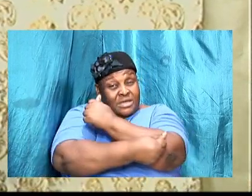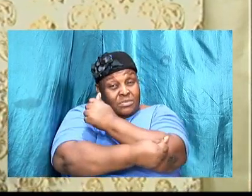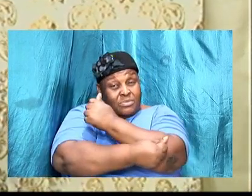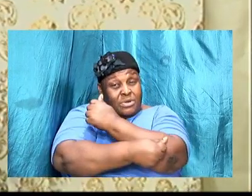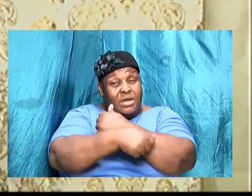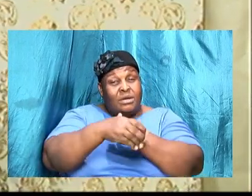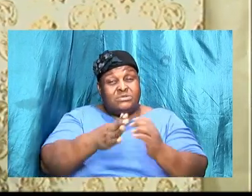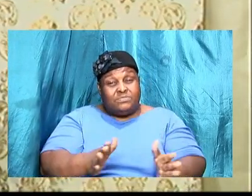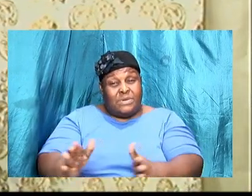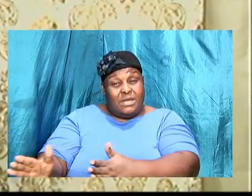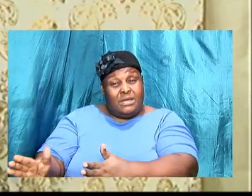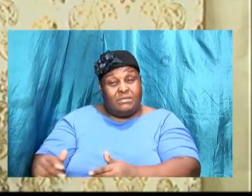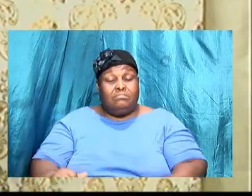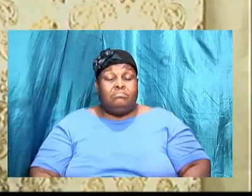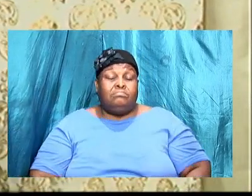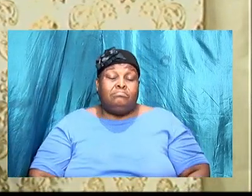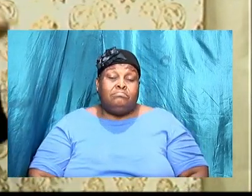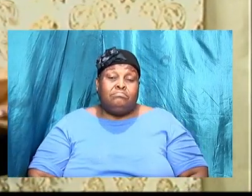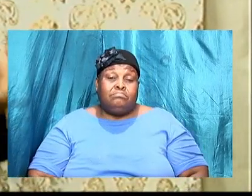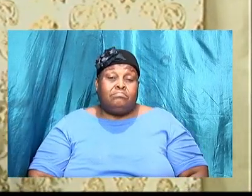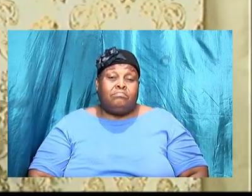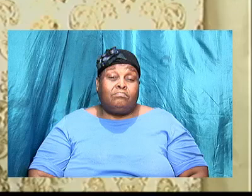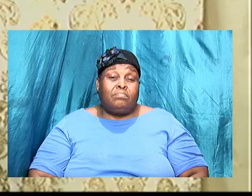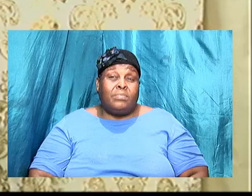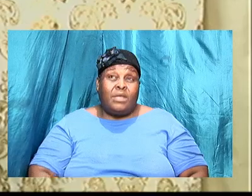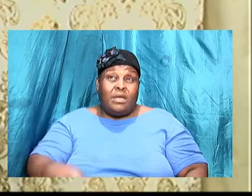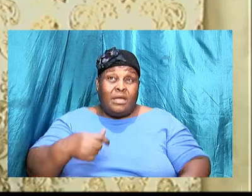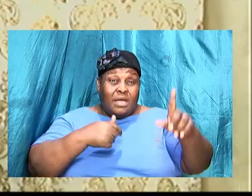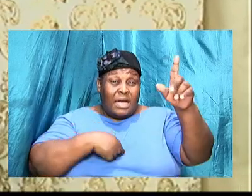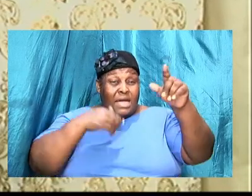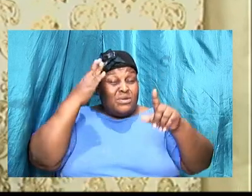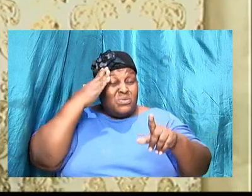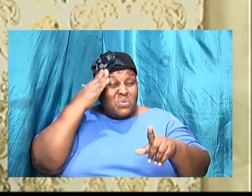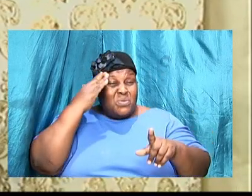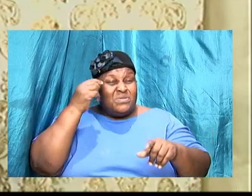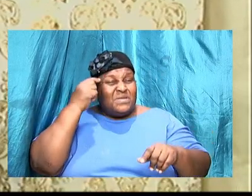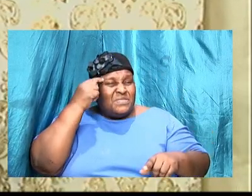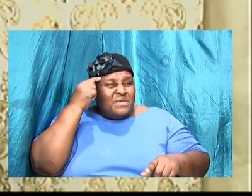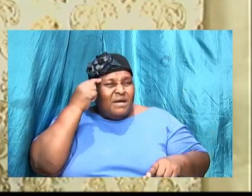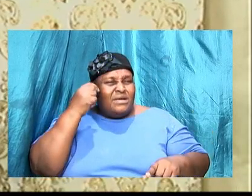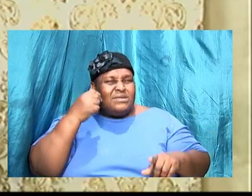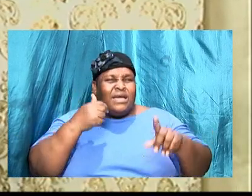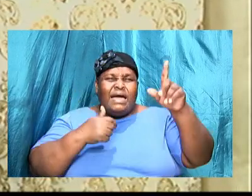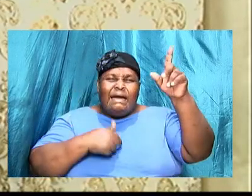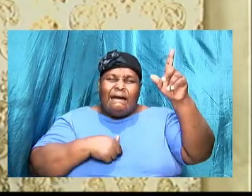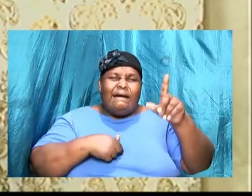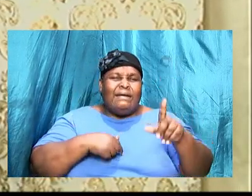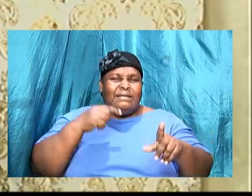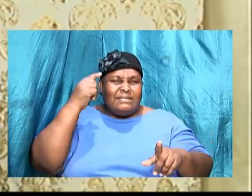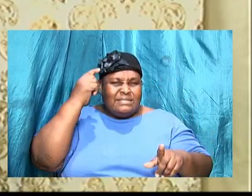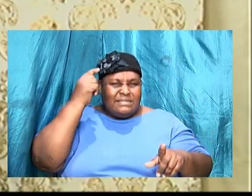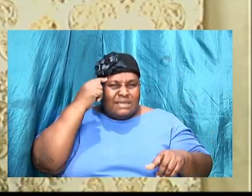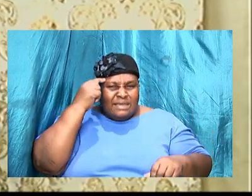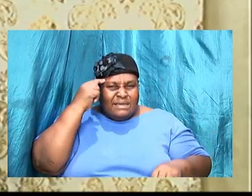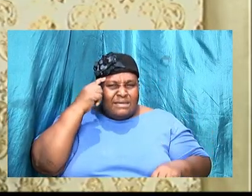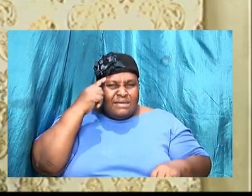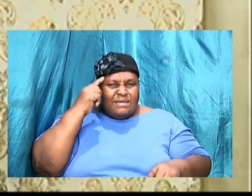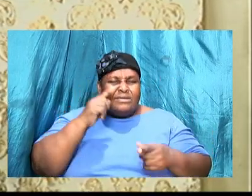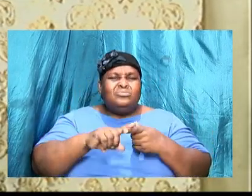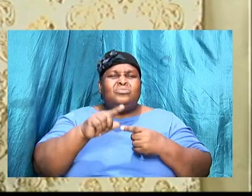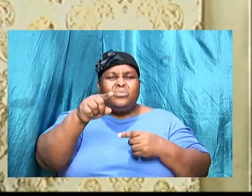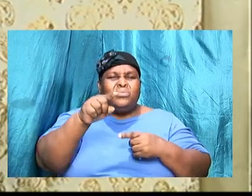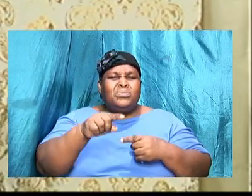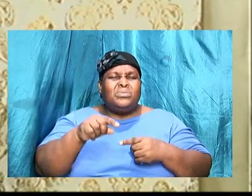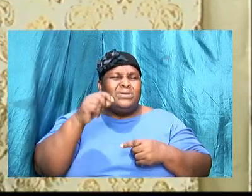Jeremiah 29 verses 11 says, I know the thoughts that I think towards you, saith the Lord. Thoughts of peace, to prosper you, to